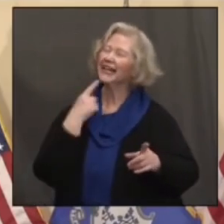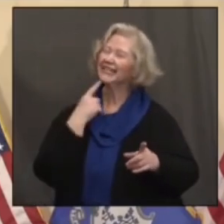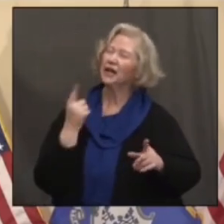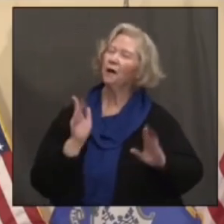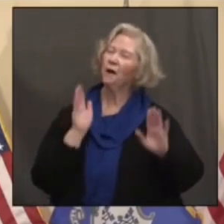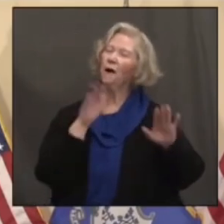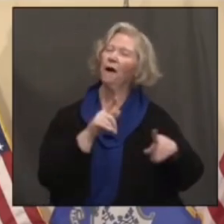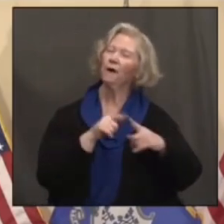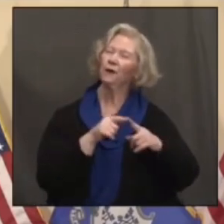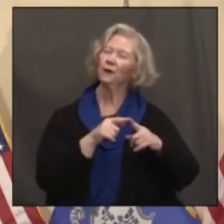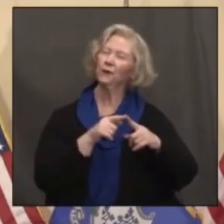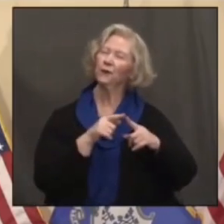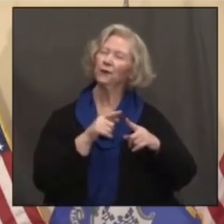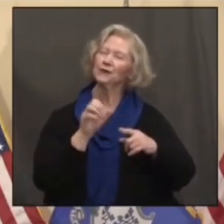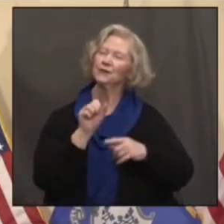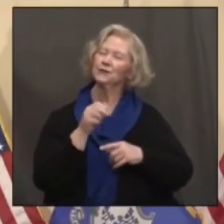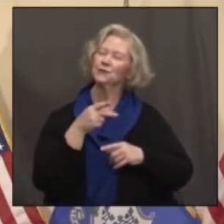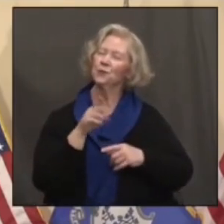Come on.